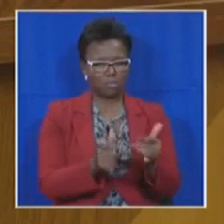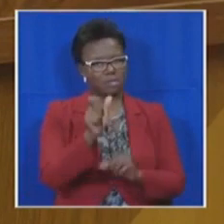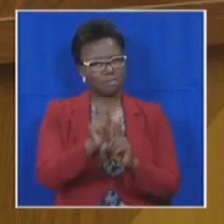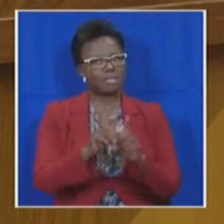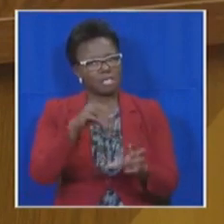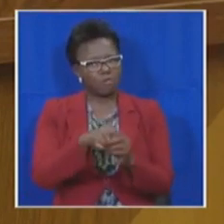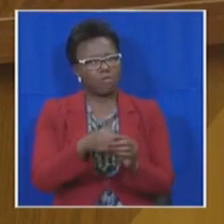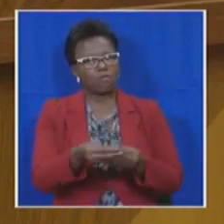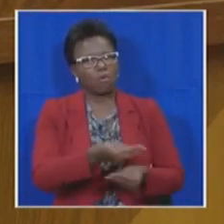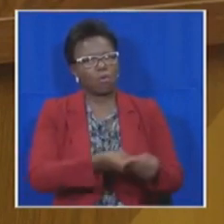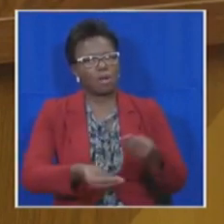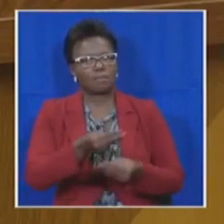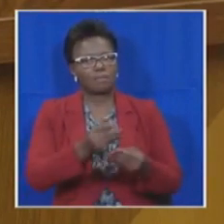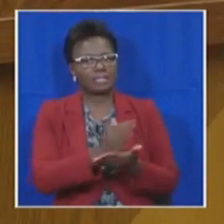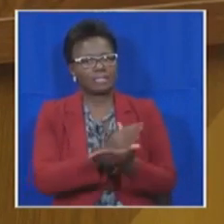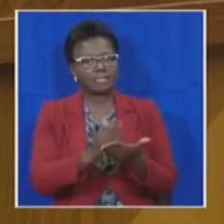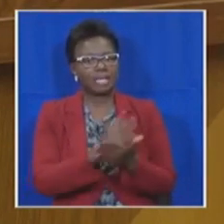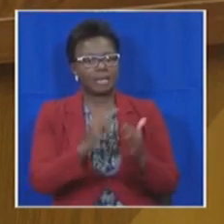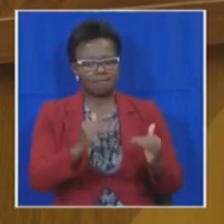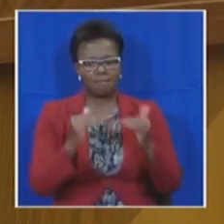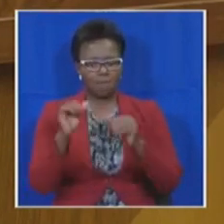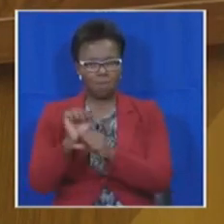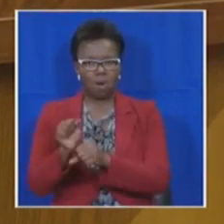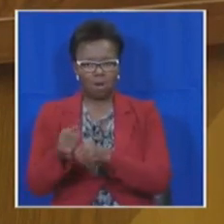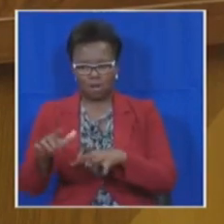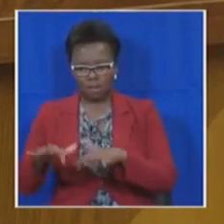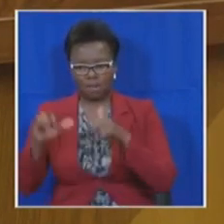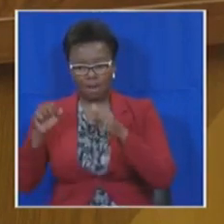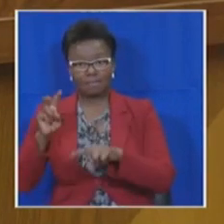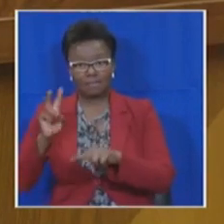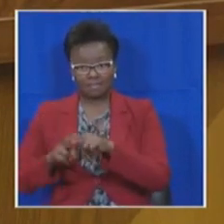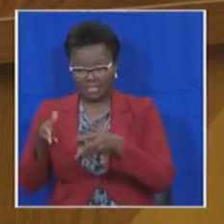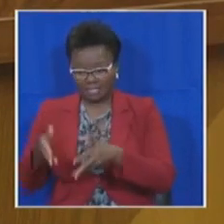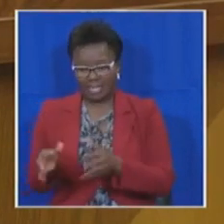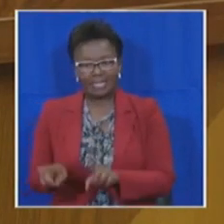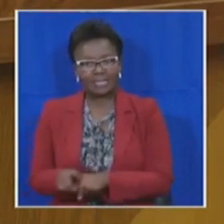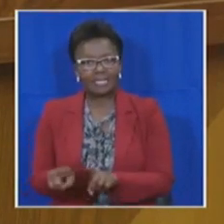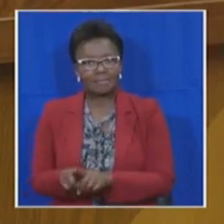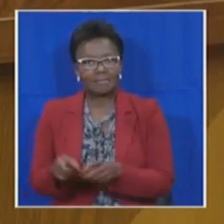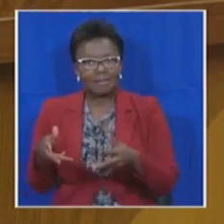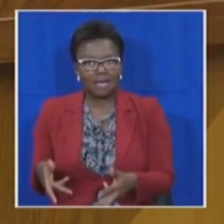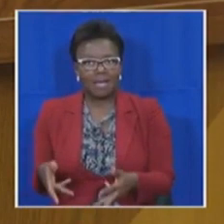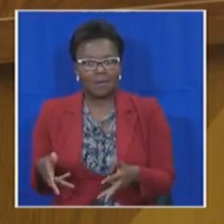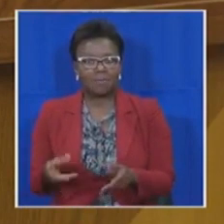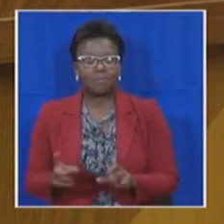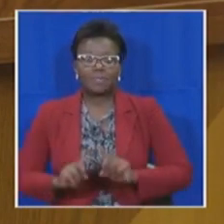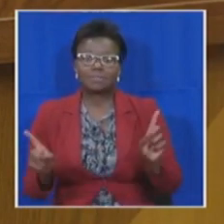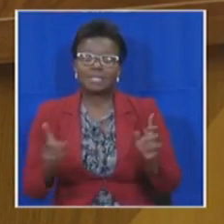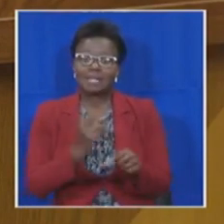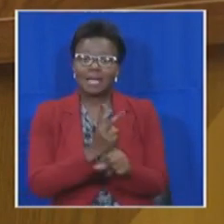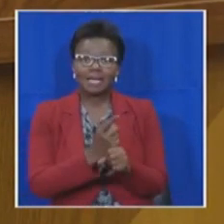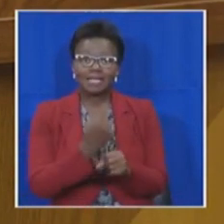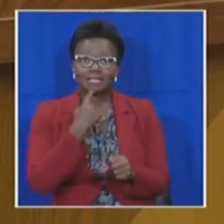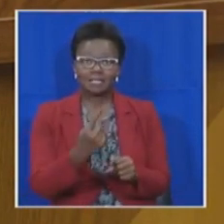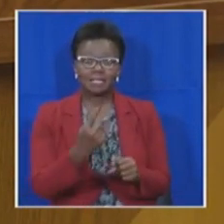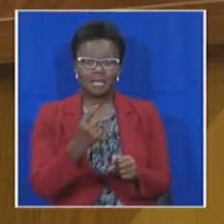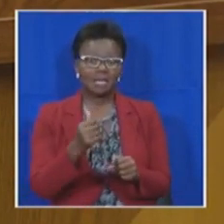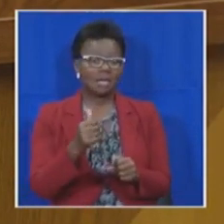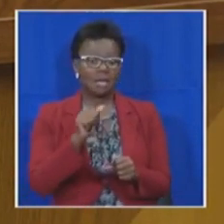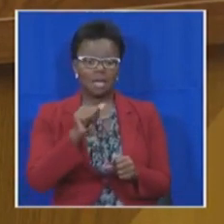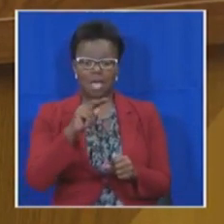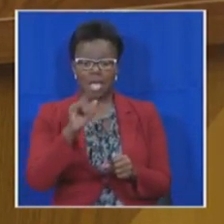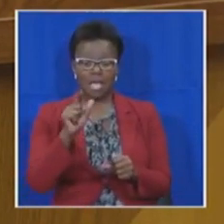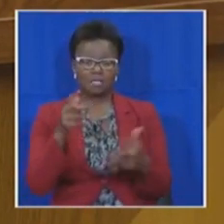Some are even elevated to parliament and they are on these benches. However, even if no government is perfect,